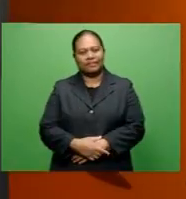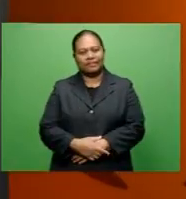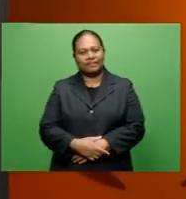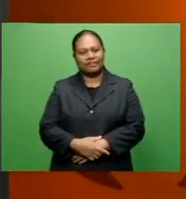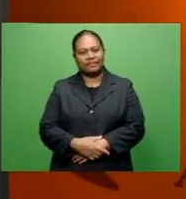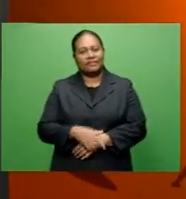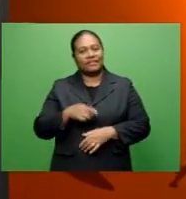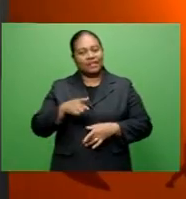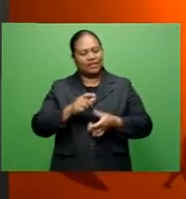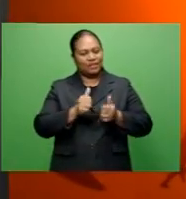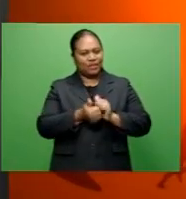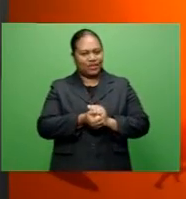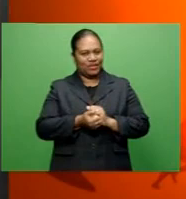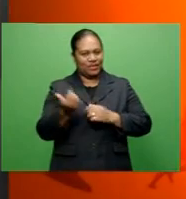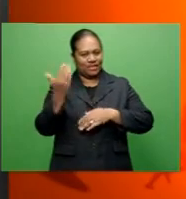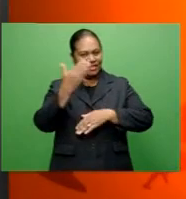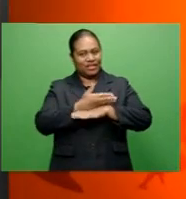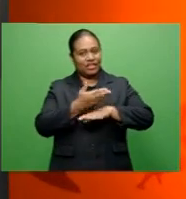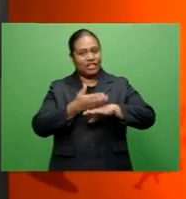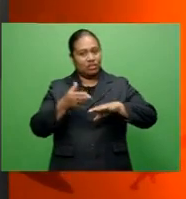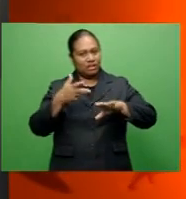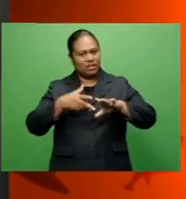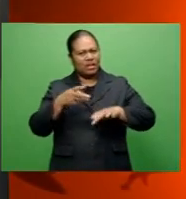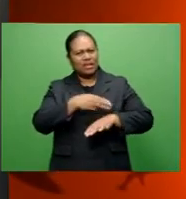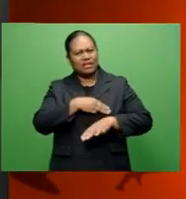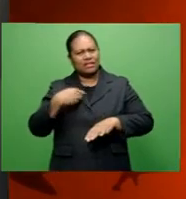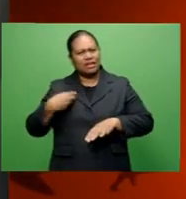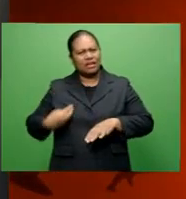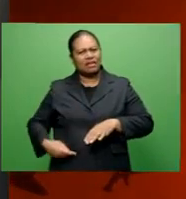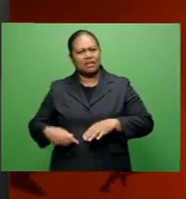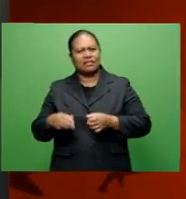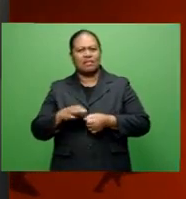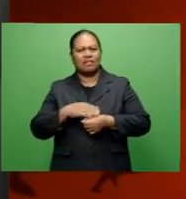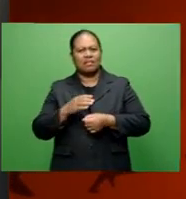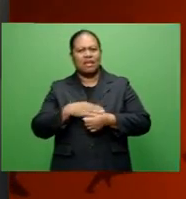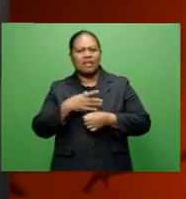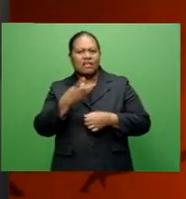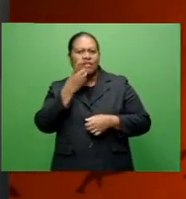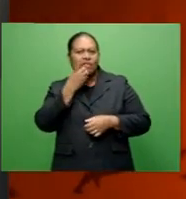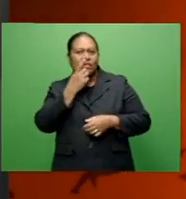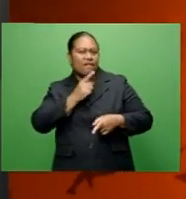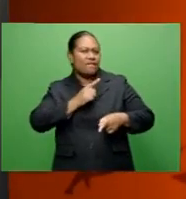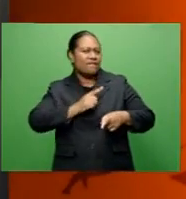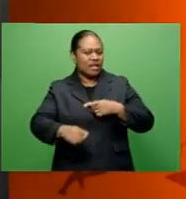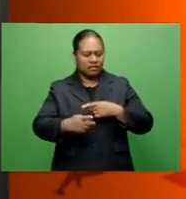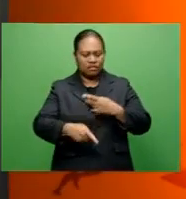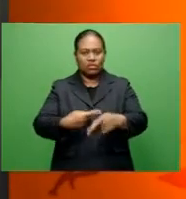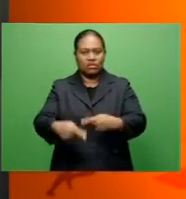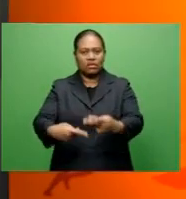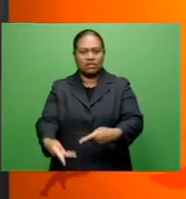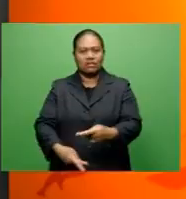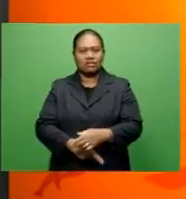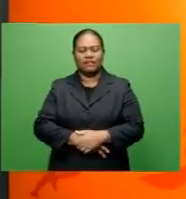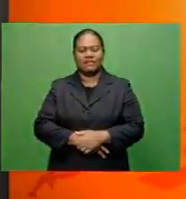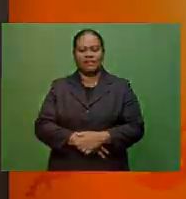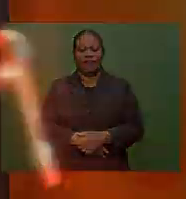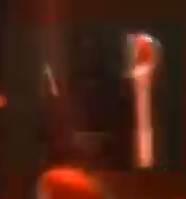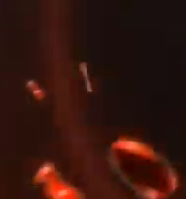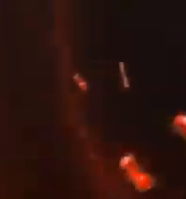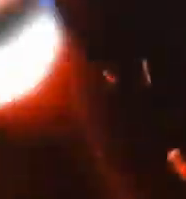That's it from sports tonight in new media. Chinese-made phone claims to have fastest processor. Details after the break.